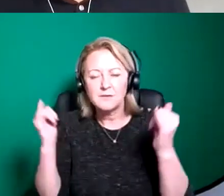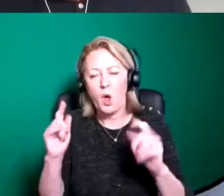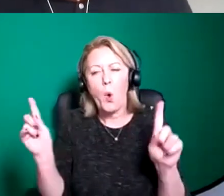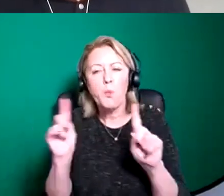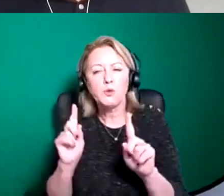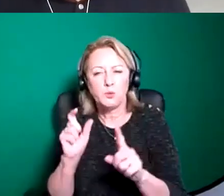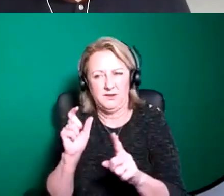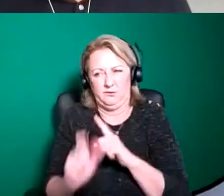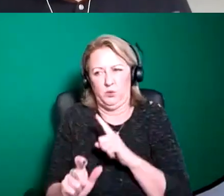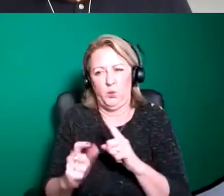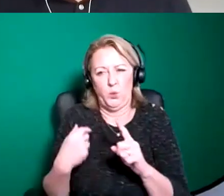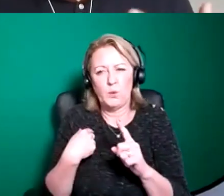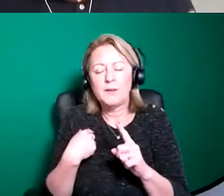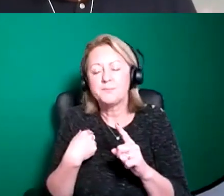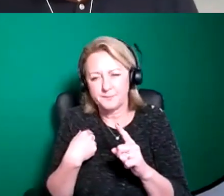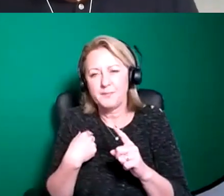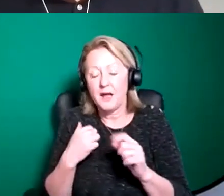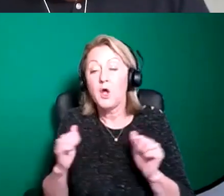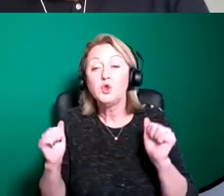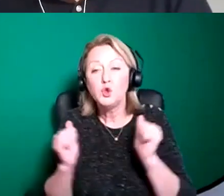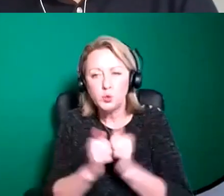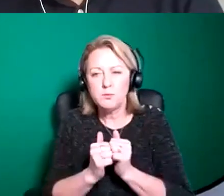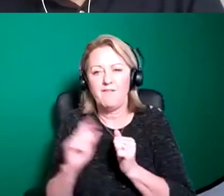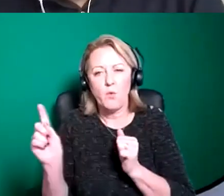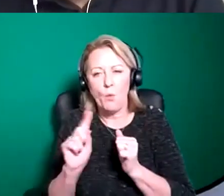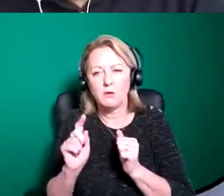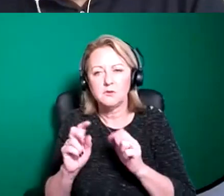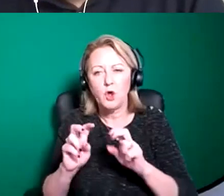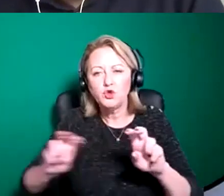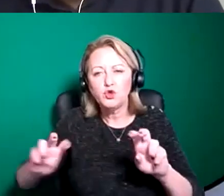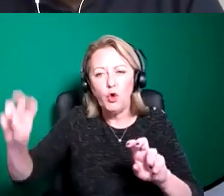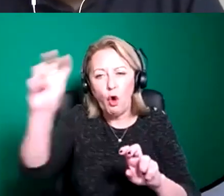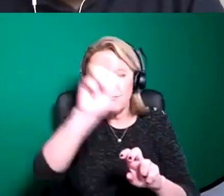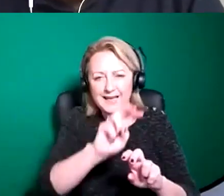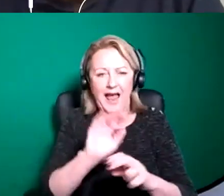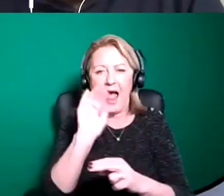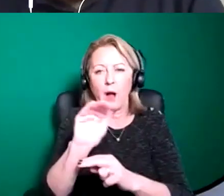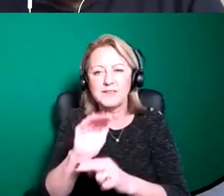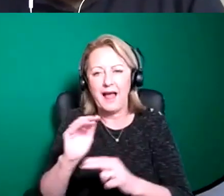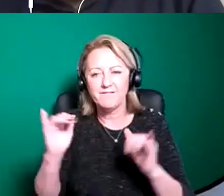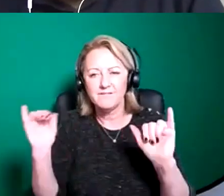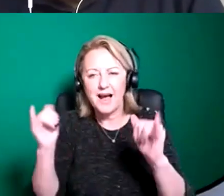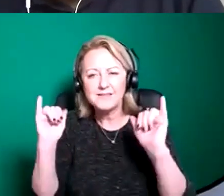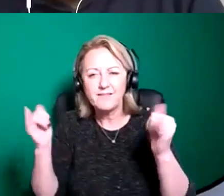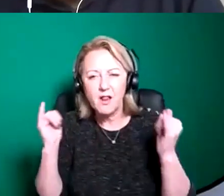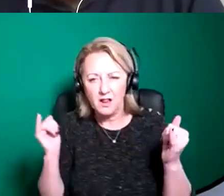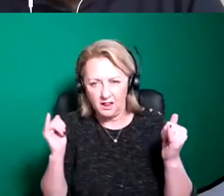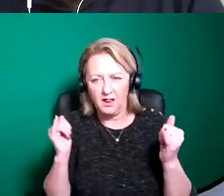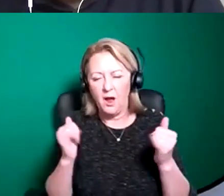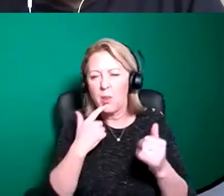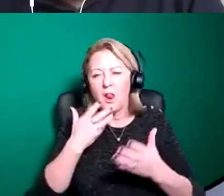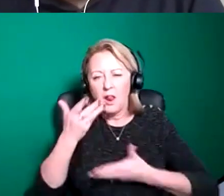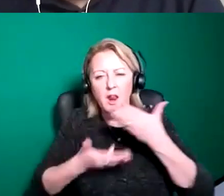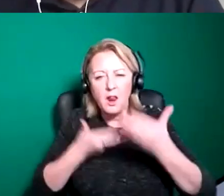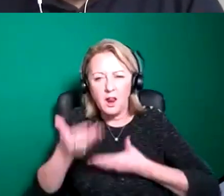present um is work which is suitable for touring in an outdoor festival kind of context and we'll probably say a little bit more about